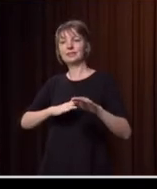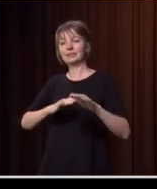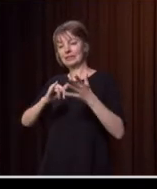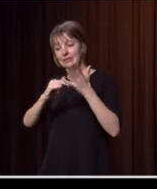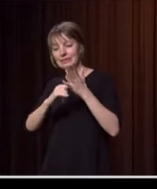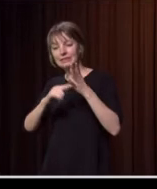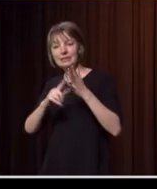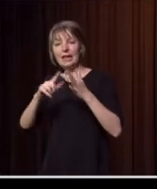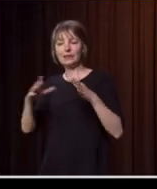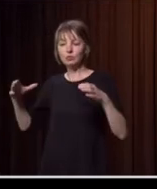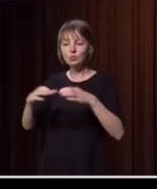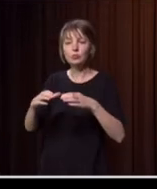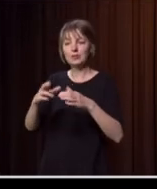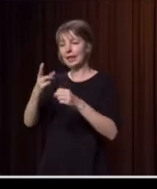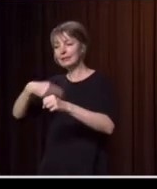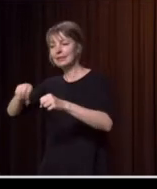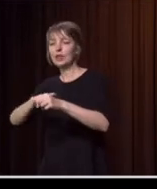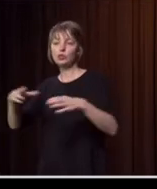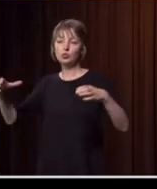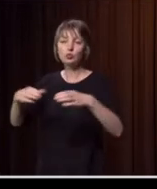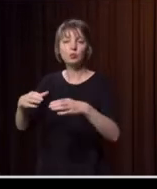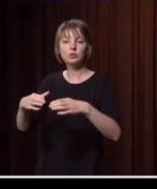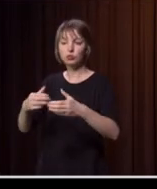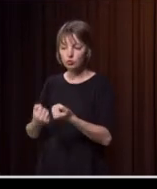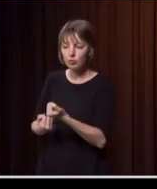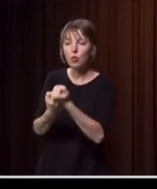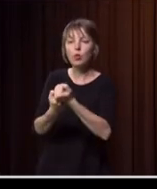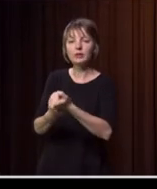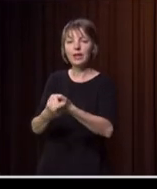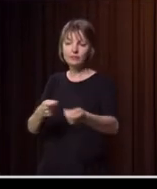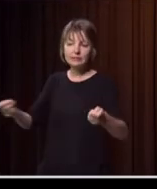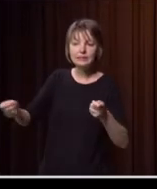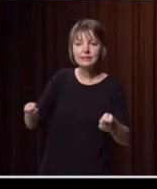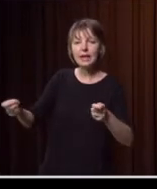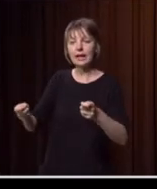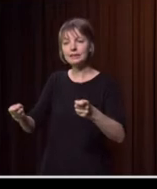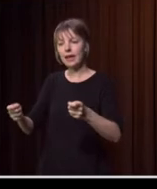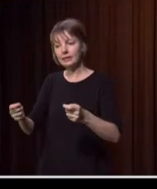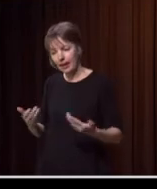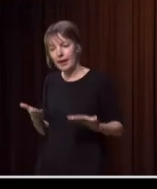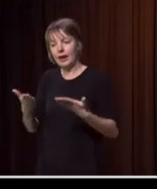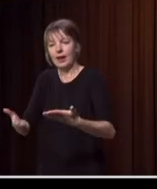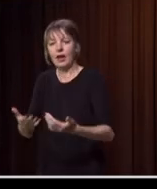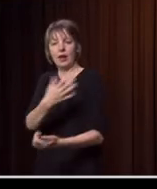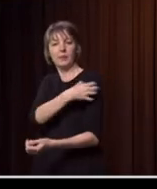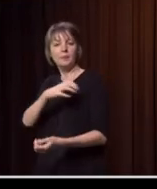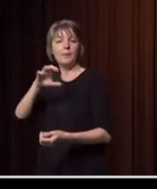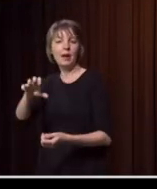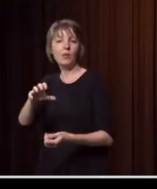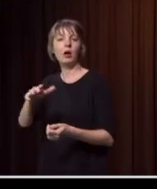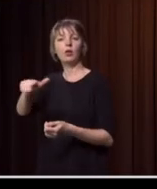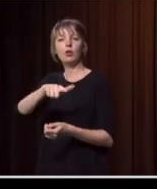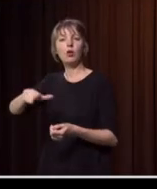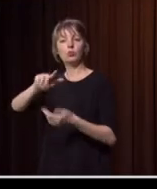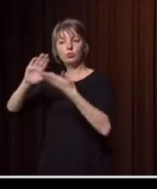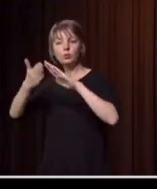to make sure they're supporting and they're facilitating and they're enabling and they're empowering local communities, local leaders